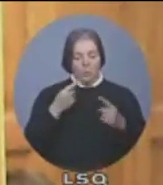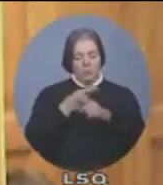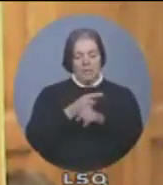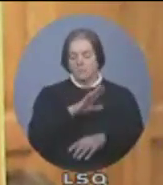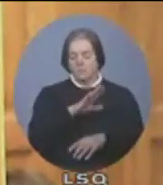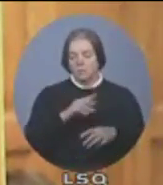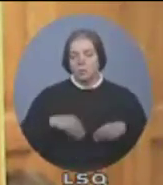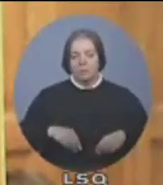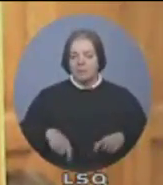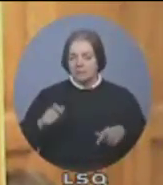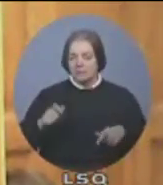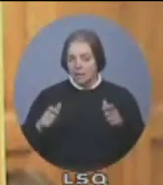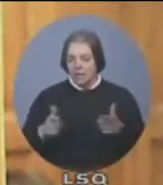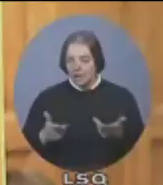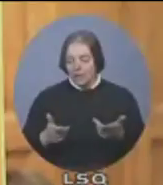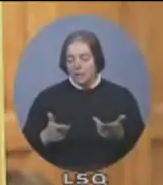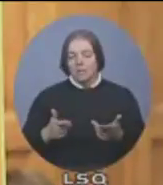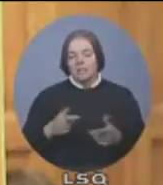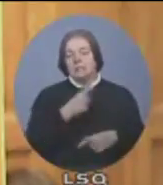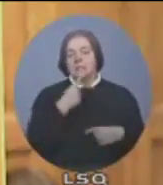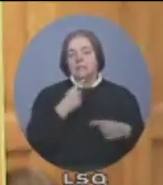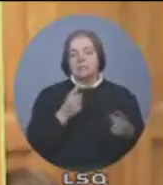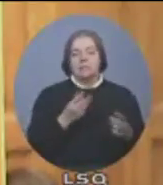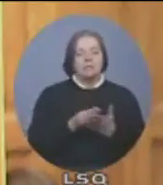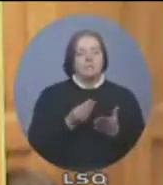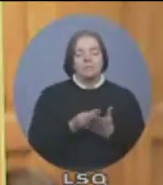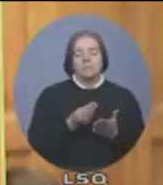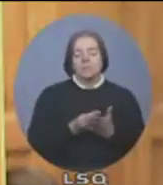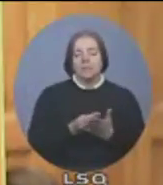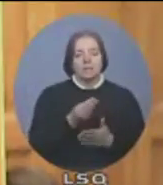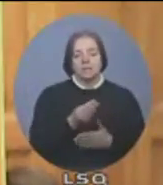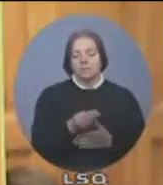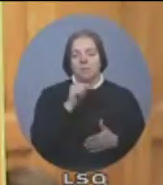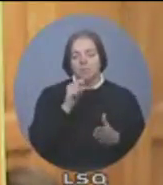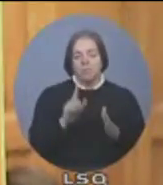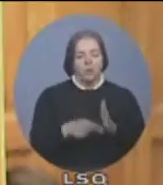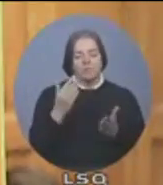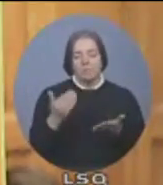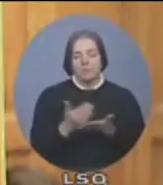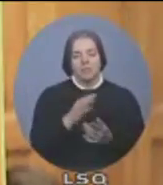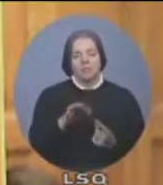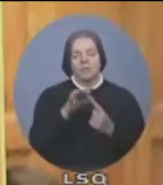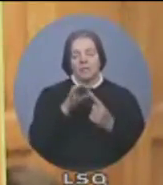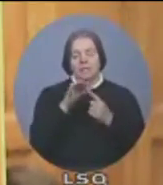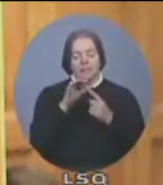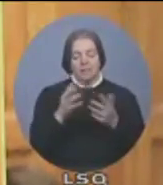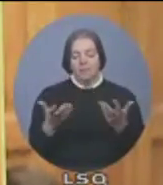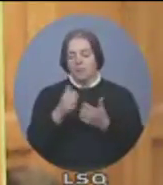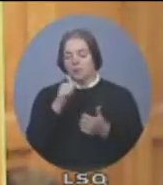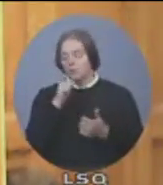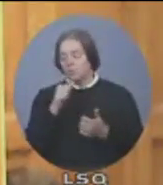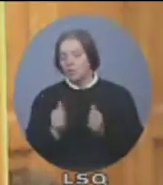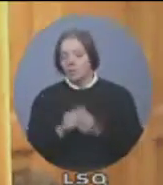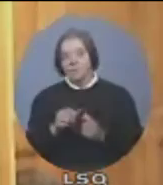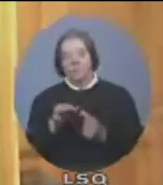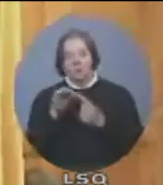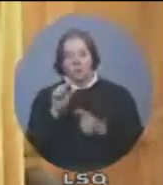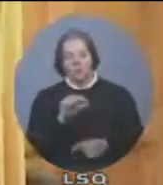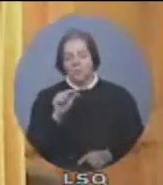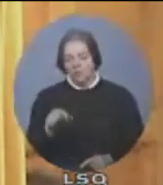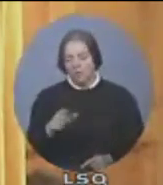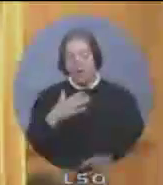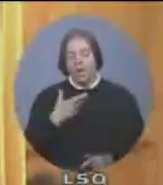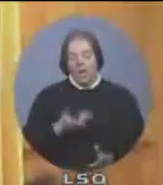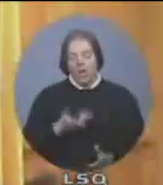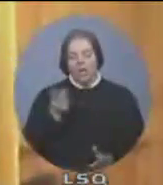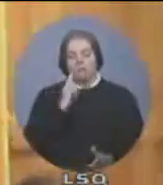not meet the government's priorities. Now that we know the Minister's pretext for the Kairos cuts is false, will the Minister now finally restore funding